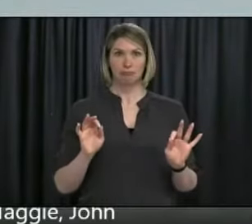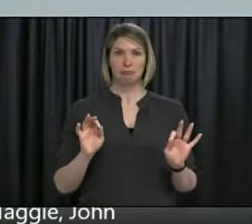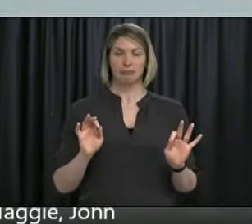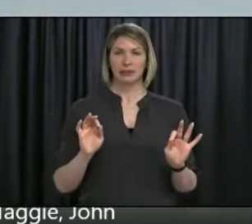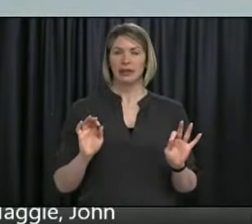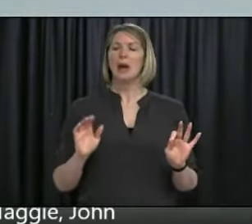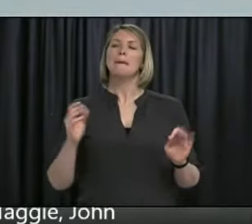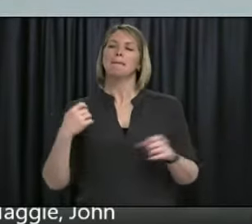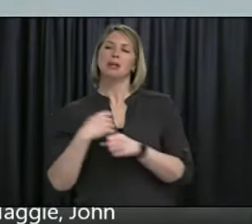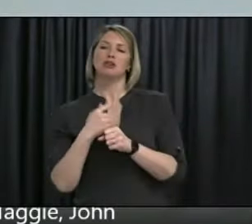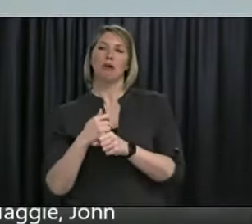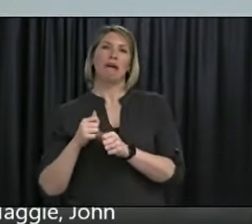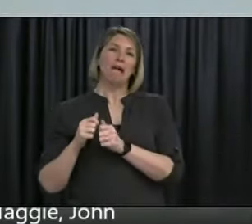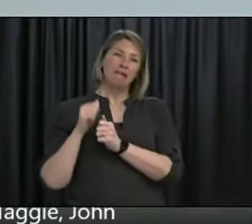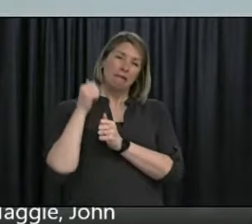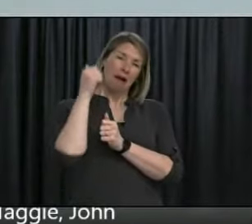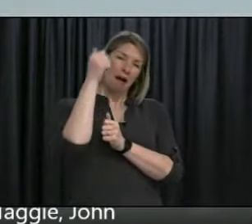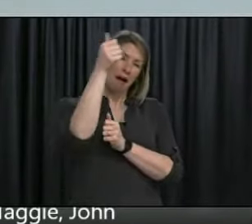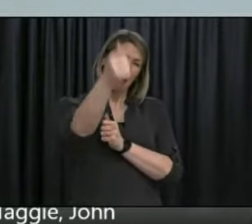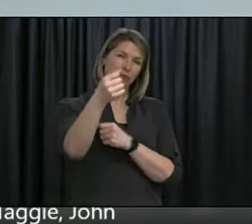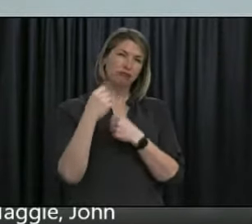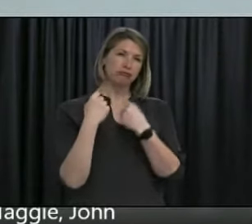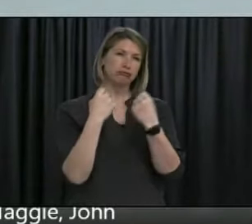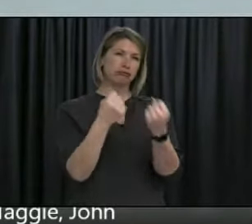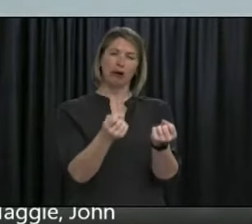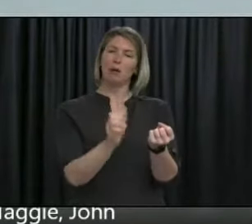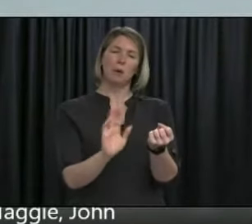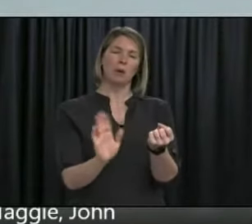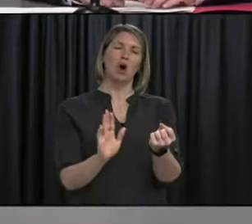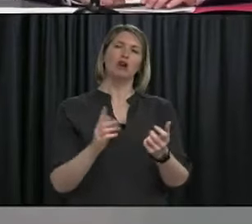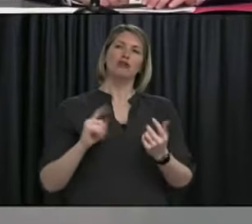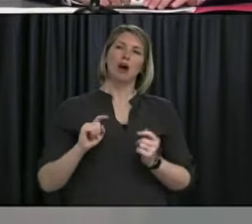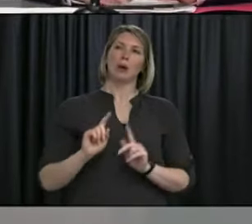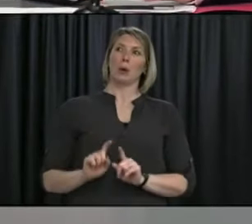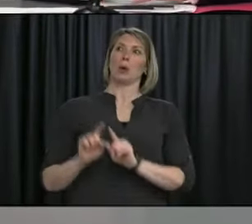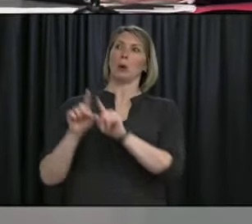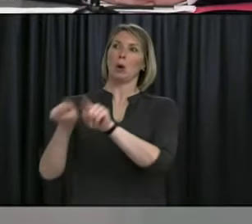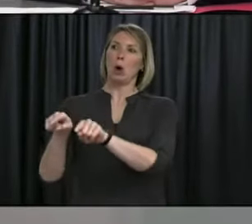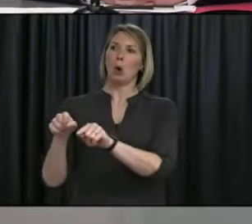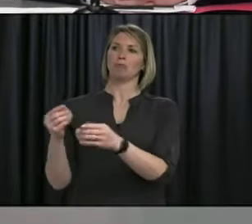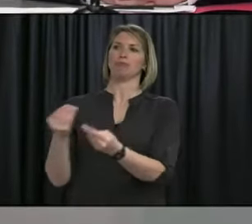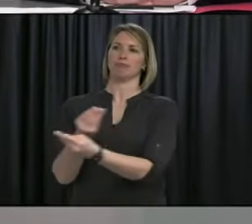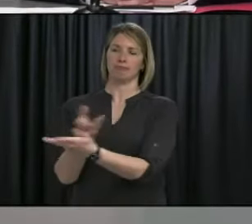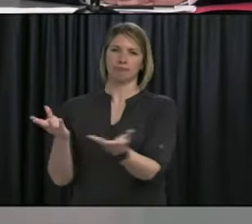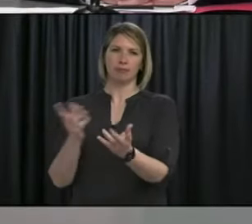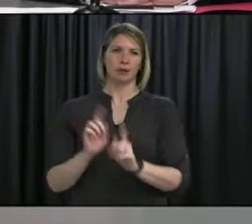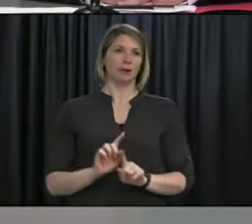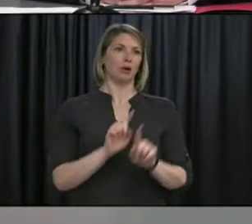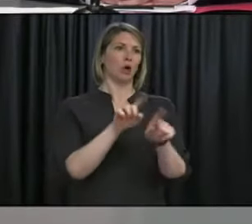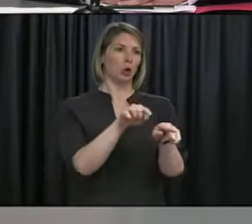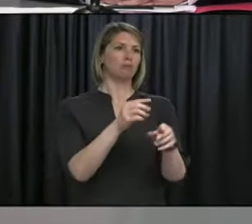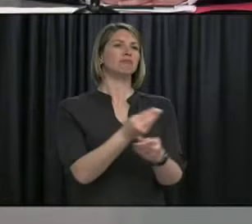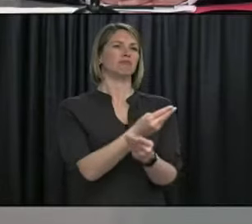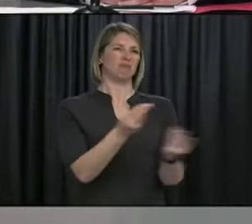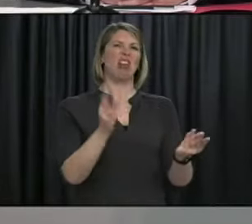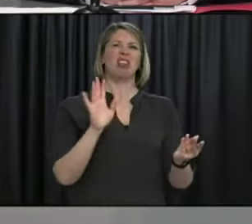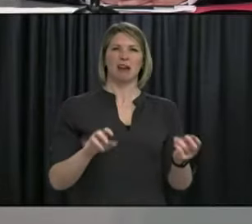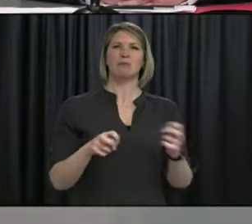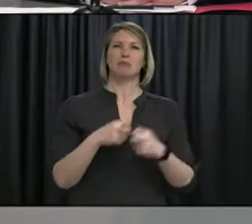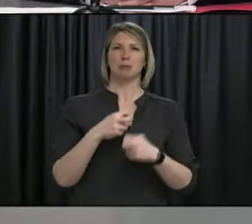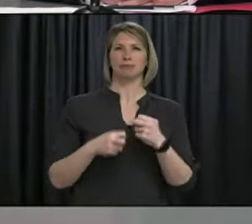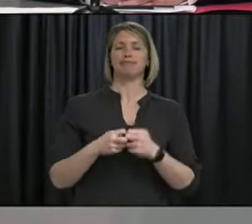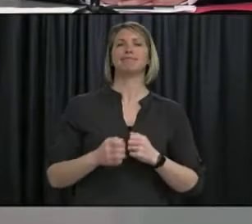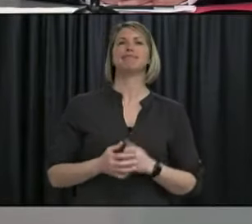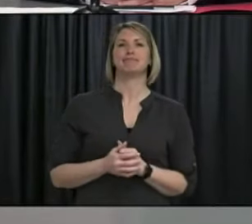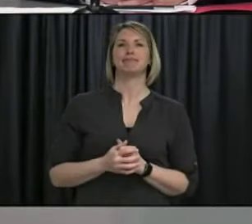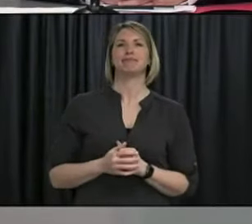probably the clearest answer I can offer just at the moment. Thank you. Our next questions are from Peter Jackson